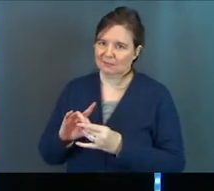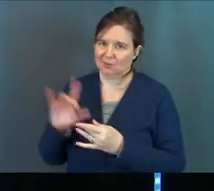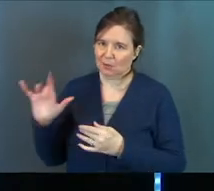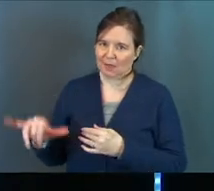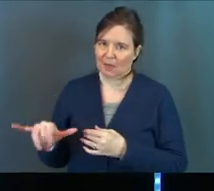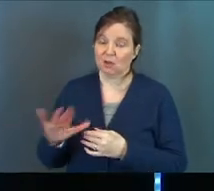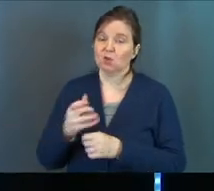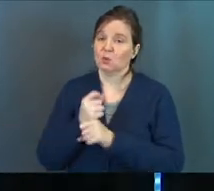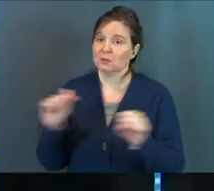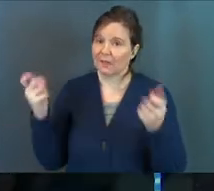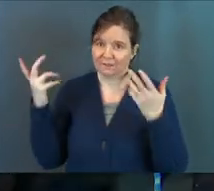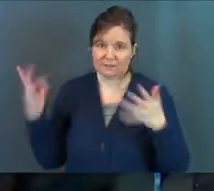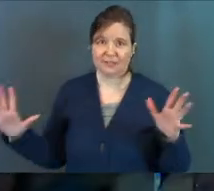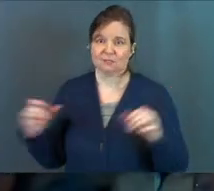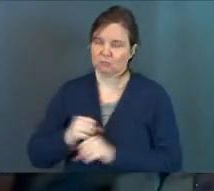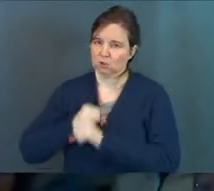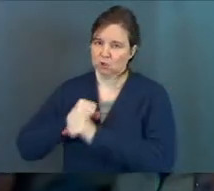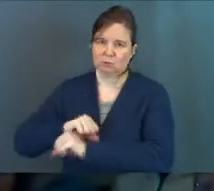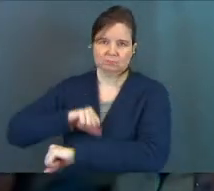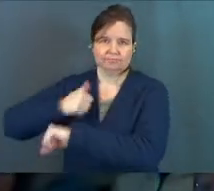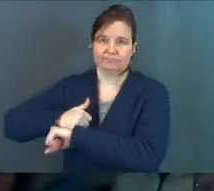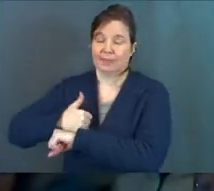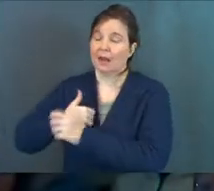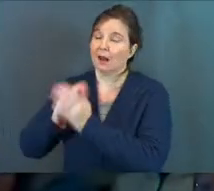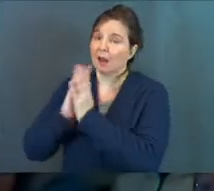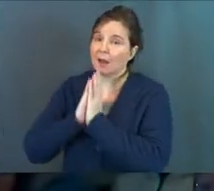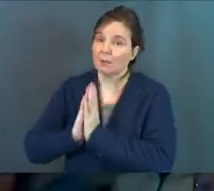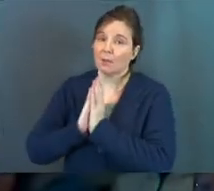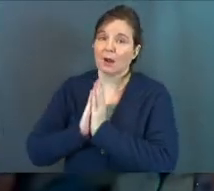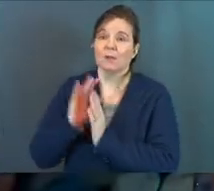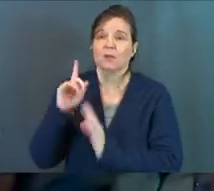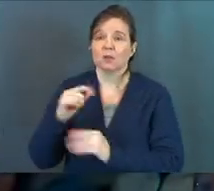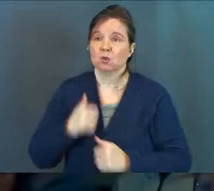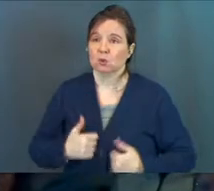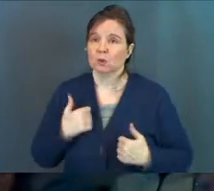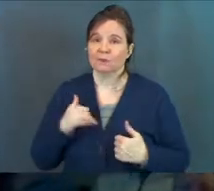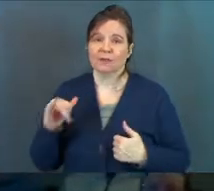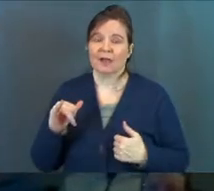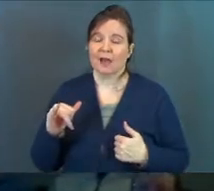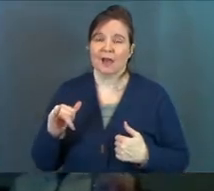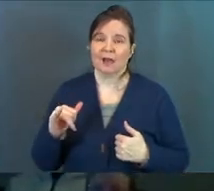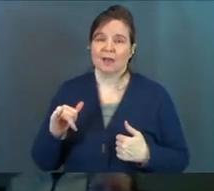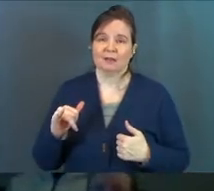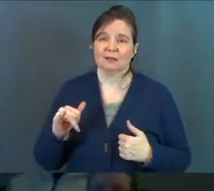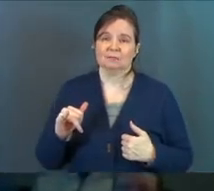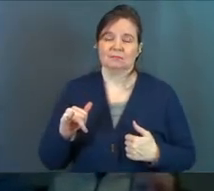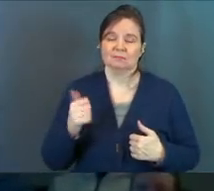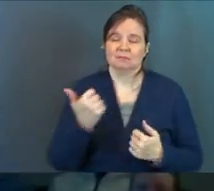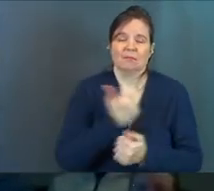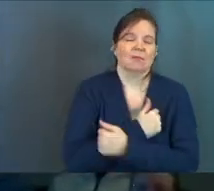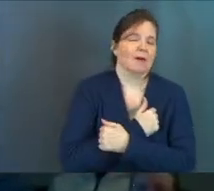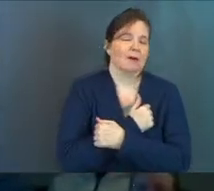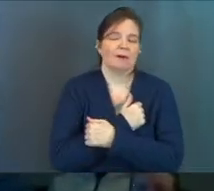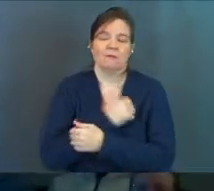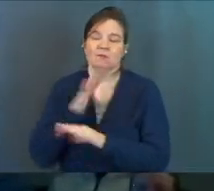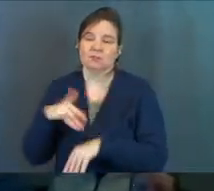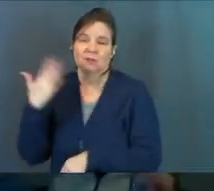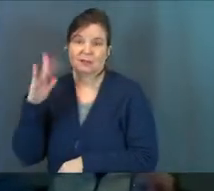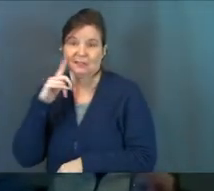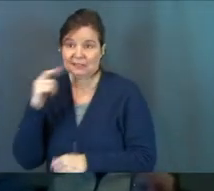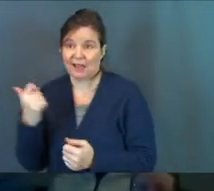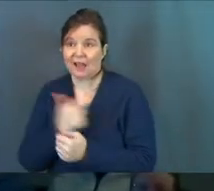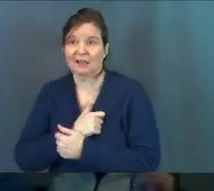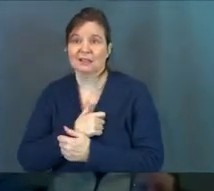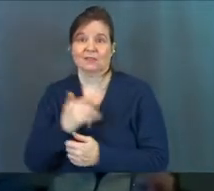You are saved and you are secure. And I pray that you live like a reckless child of God because I